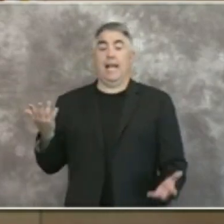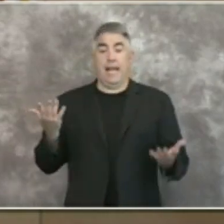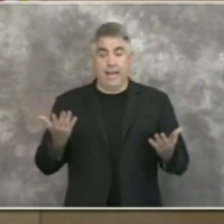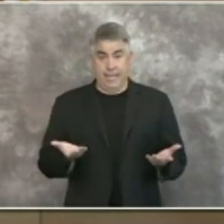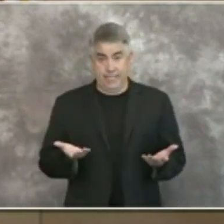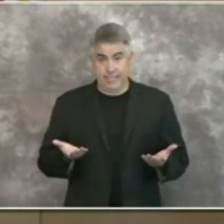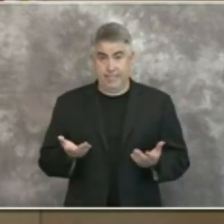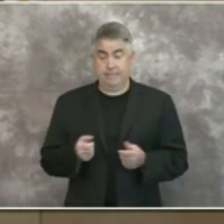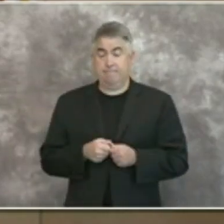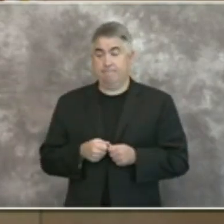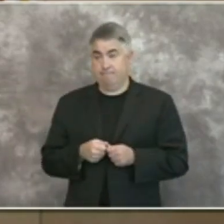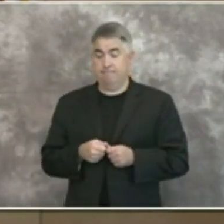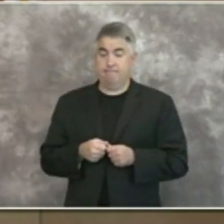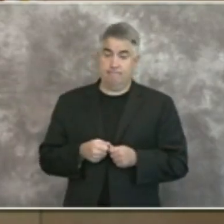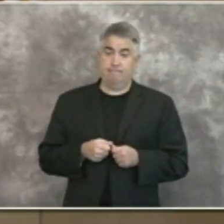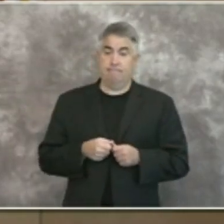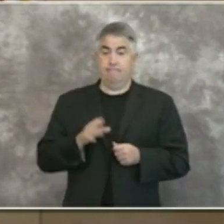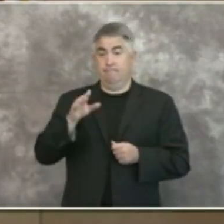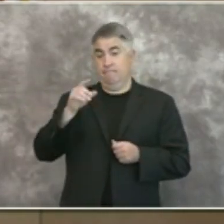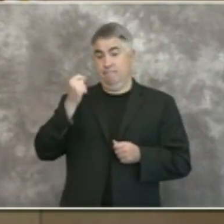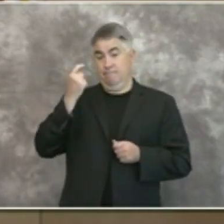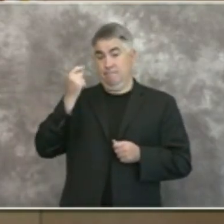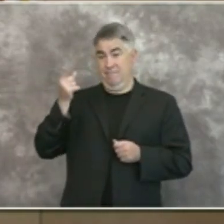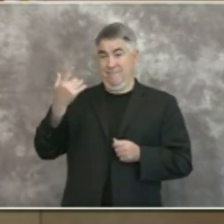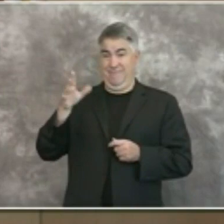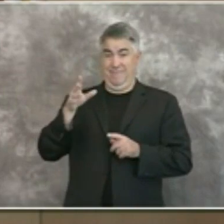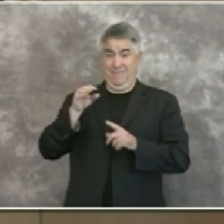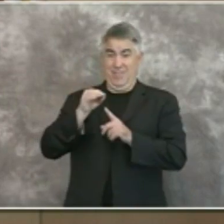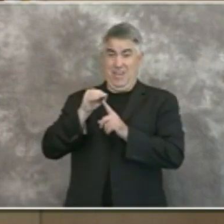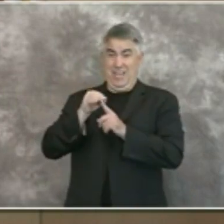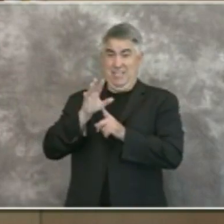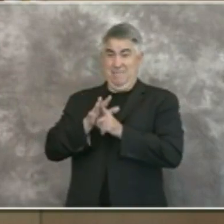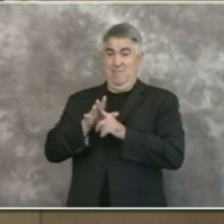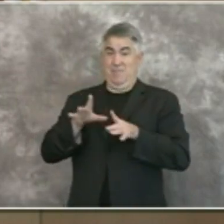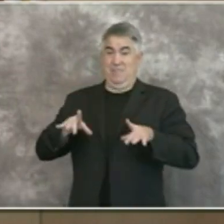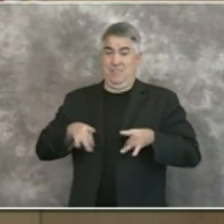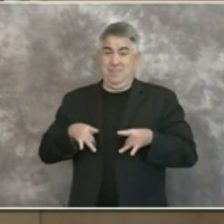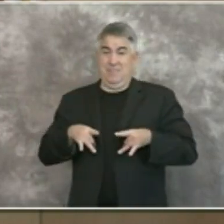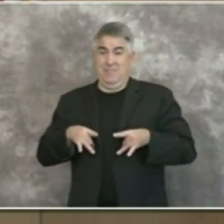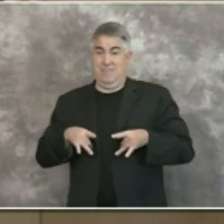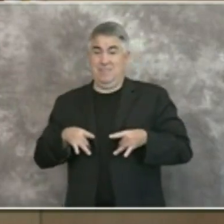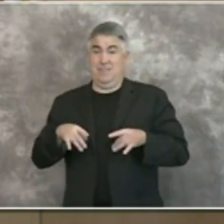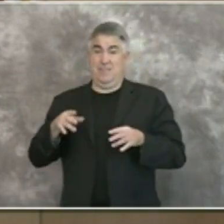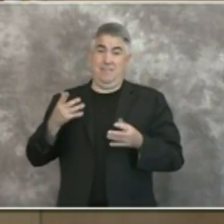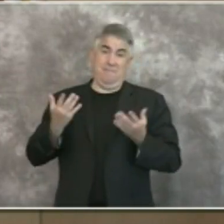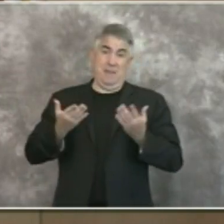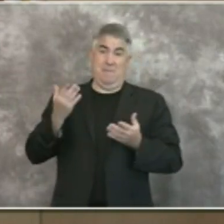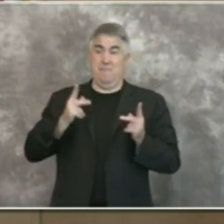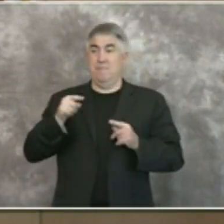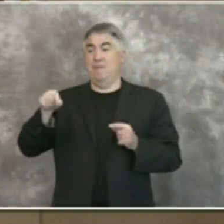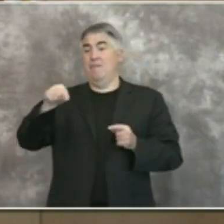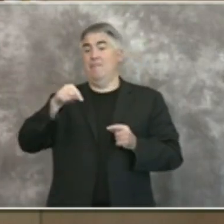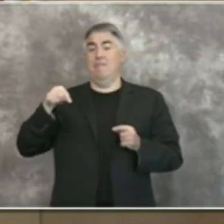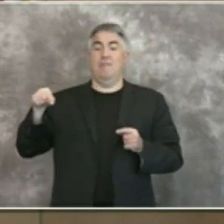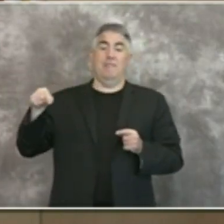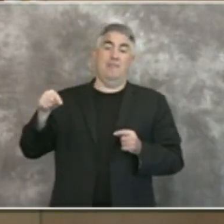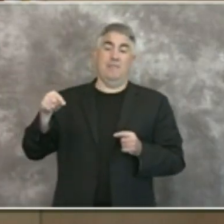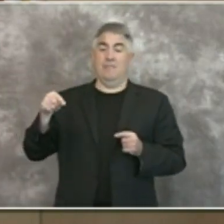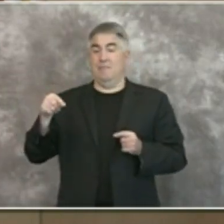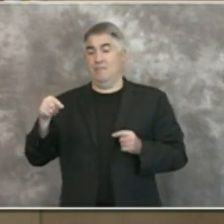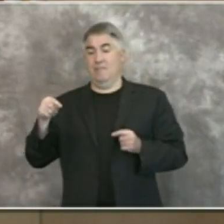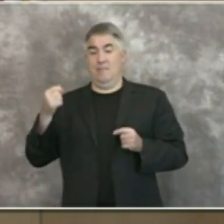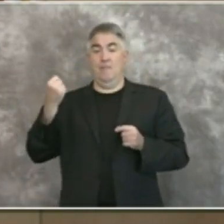when you are exposed so the assumption might be that there would be people that are in the uh civil unrest